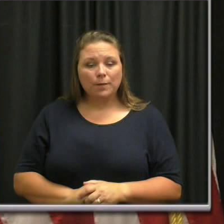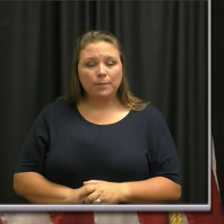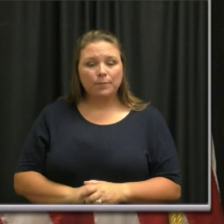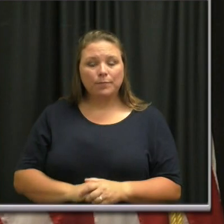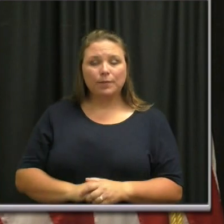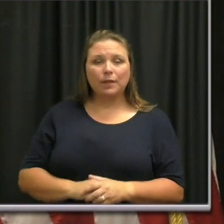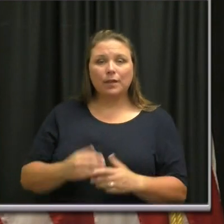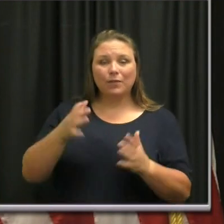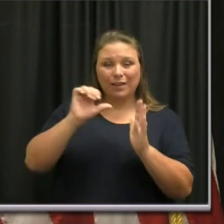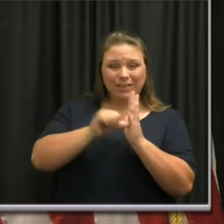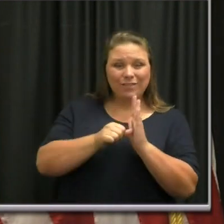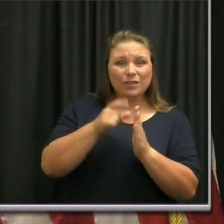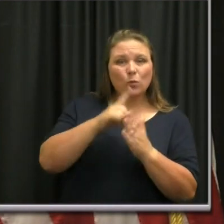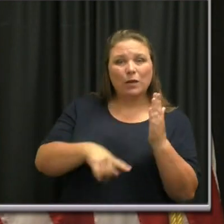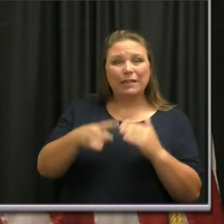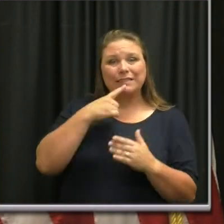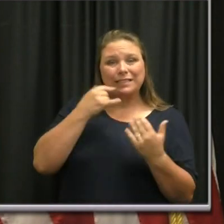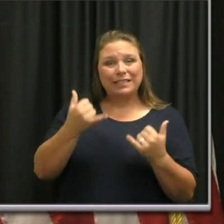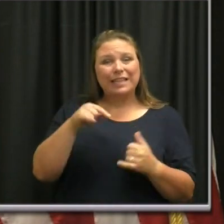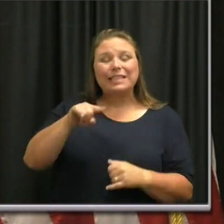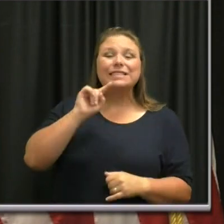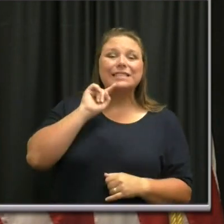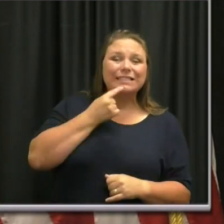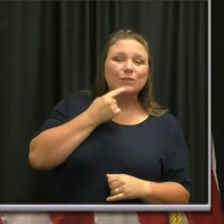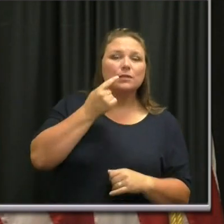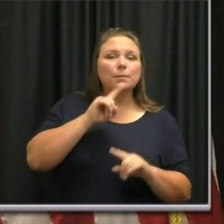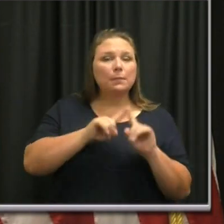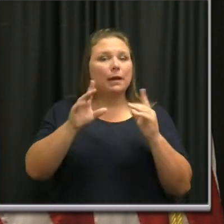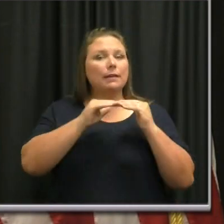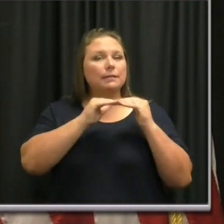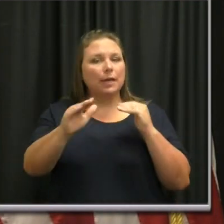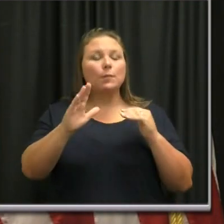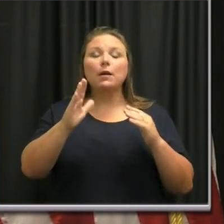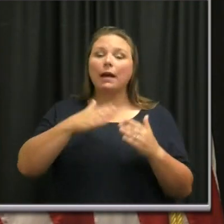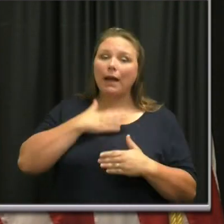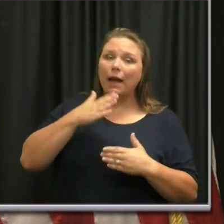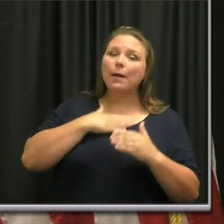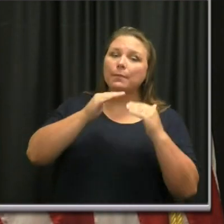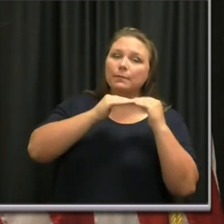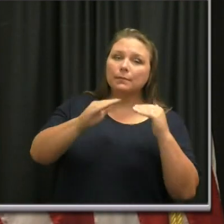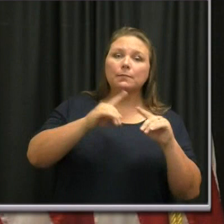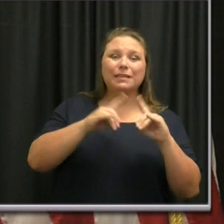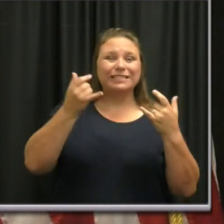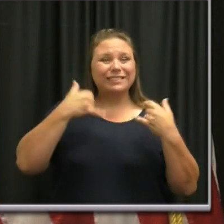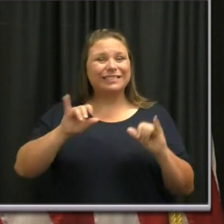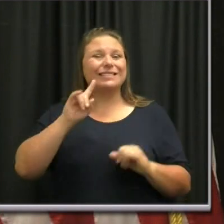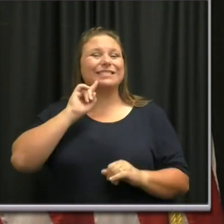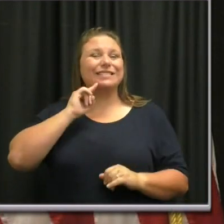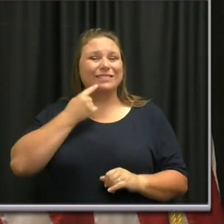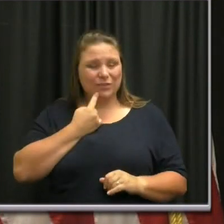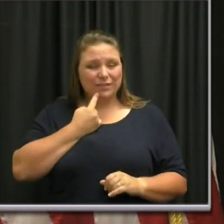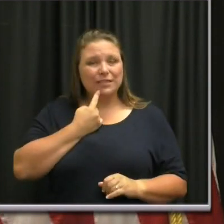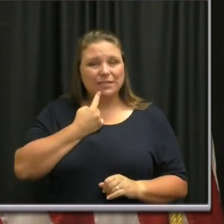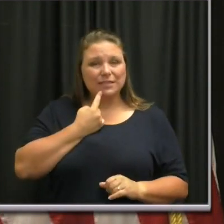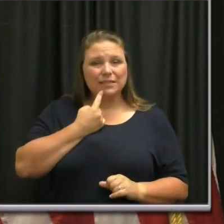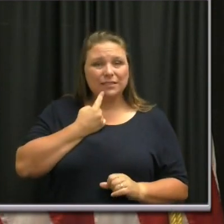can emphasize something that I said today, it is serious, but stable. We're thrilled that it's stable, but you know, these are